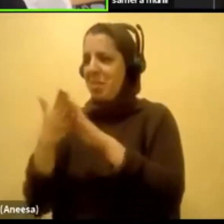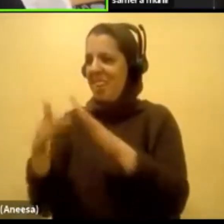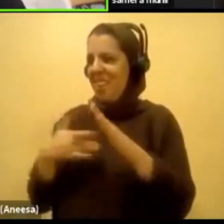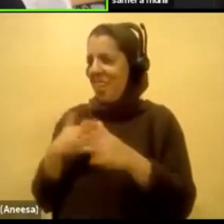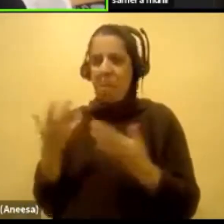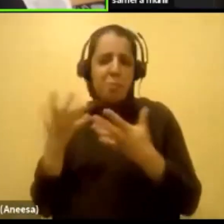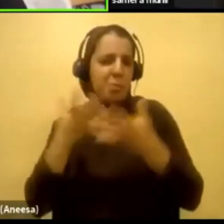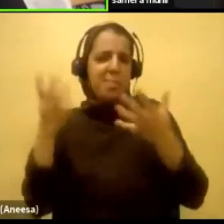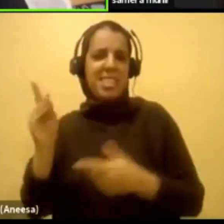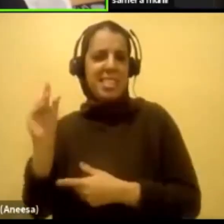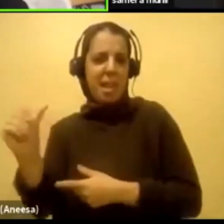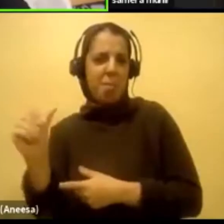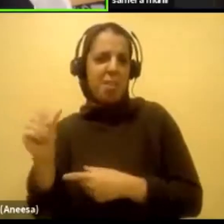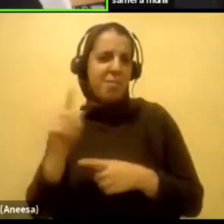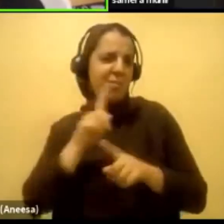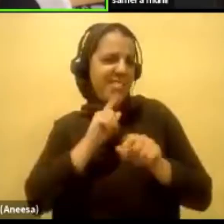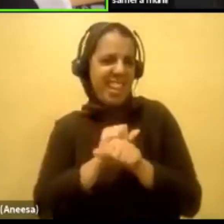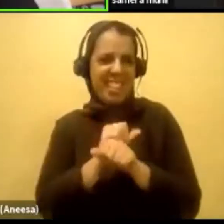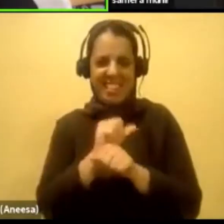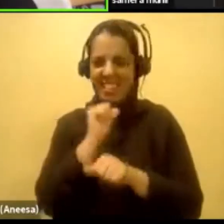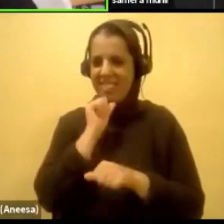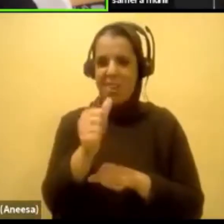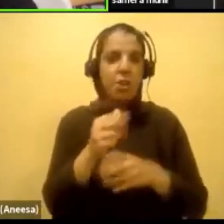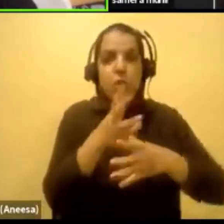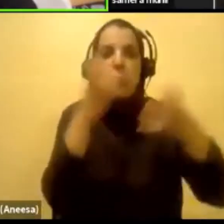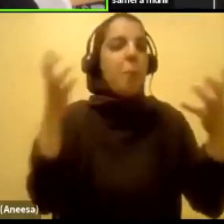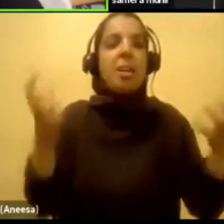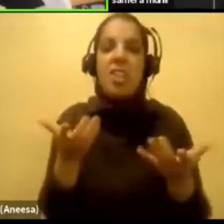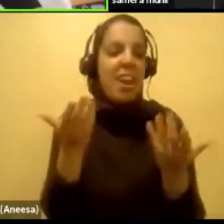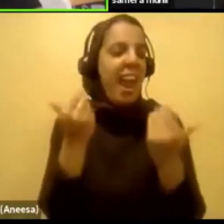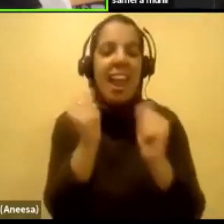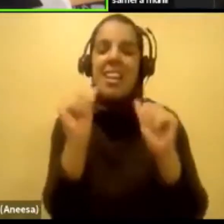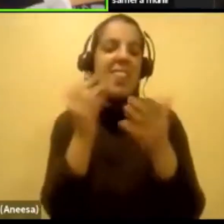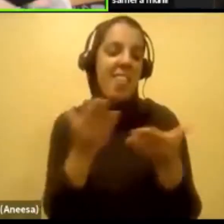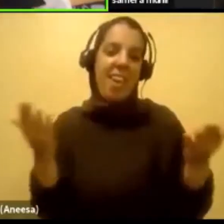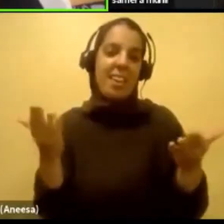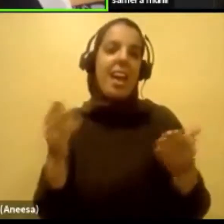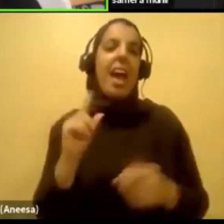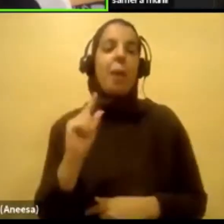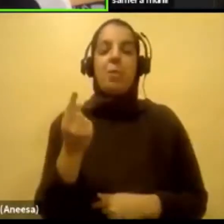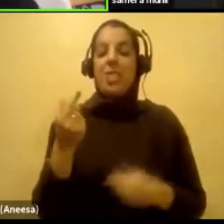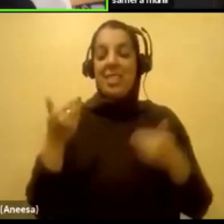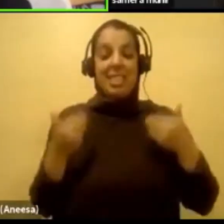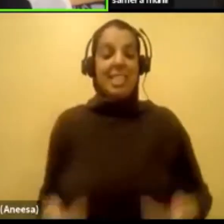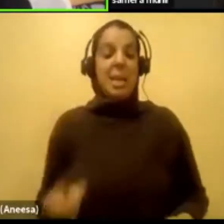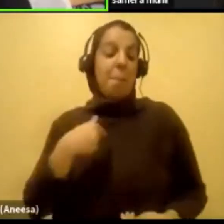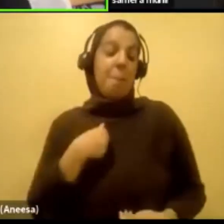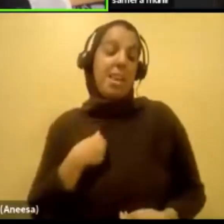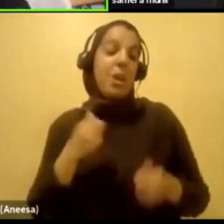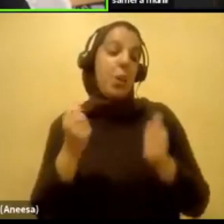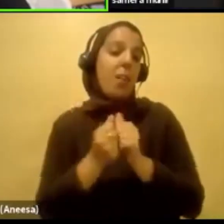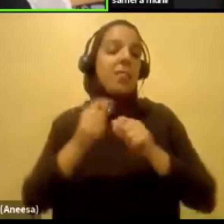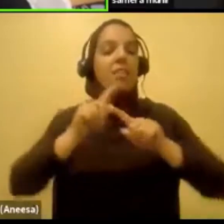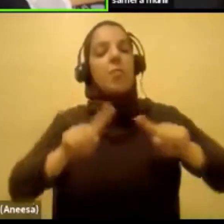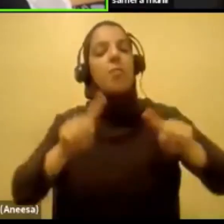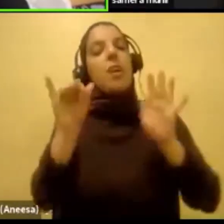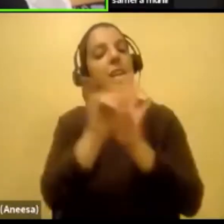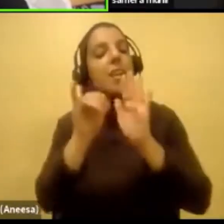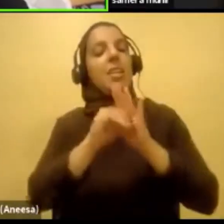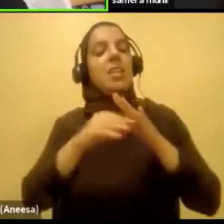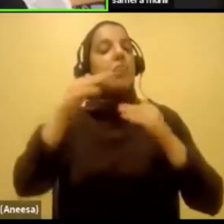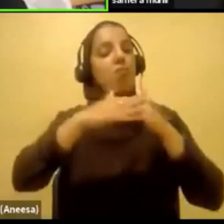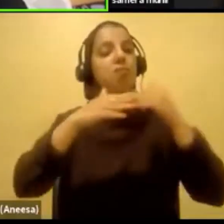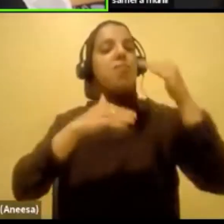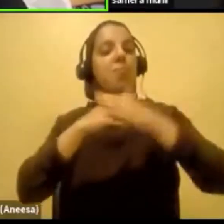totally not the case. I'm not too much of anything. I'm simply just me with multiple layers. I always